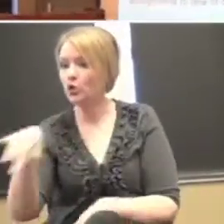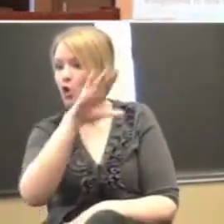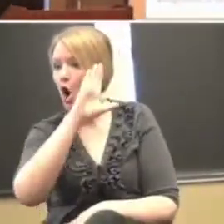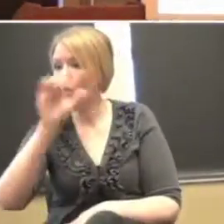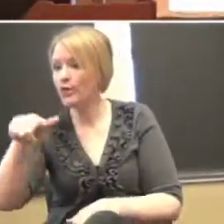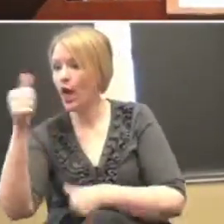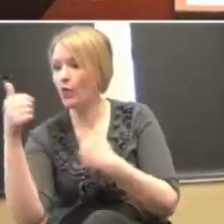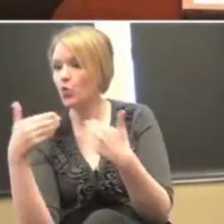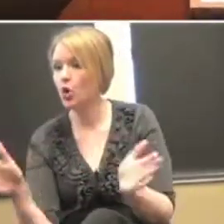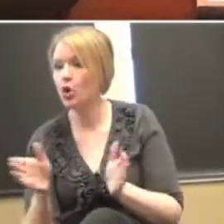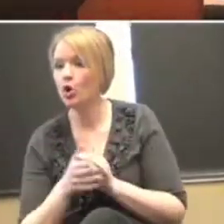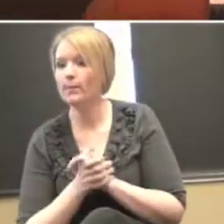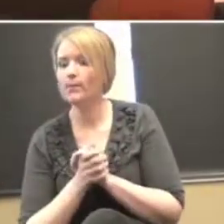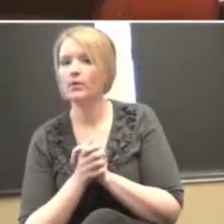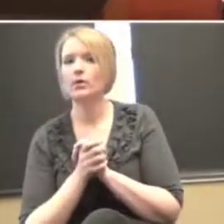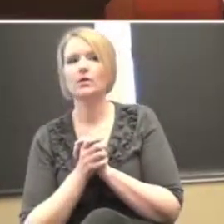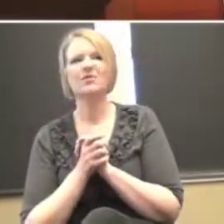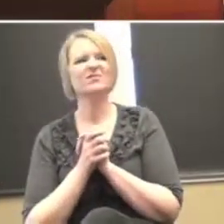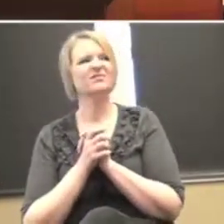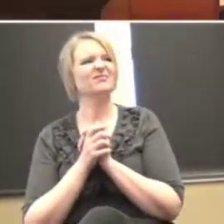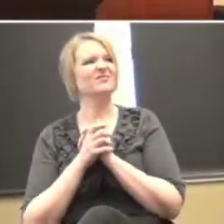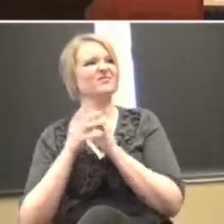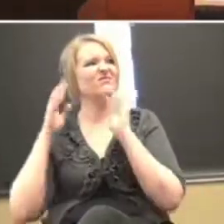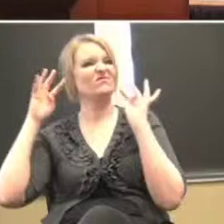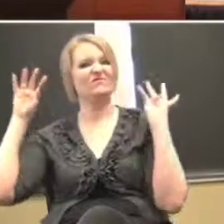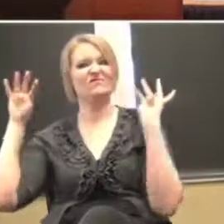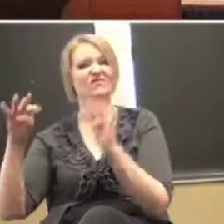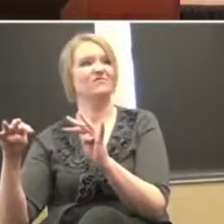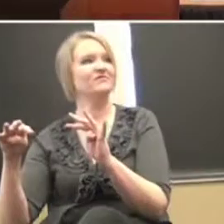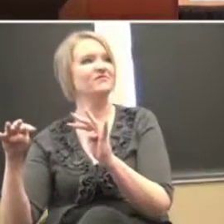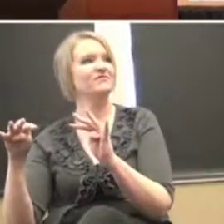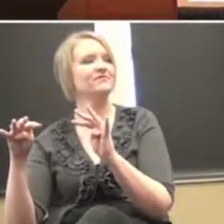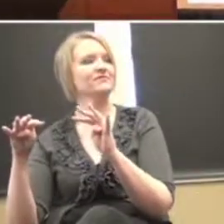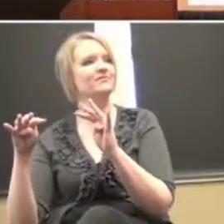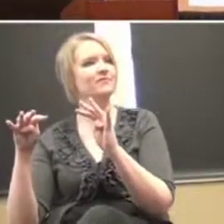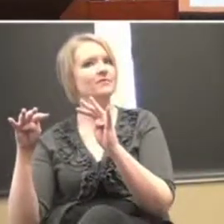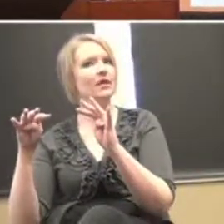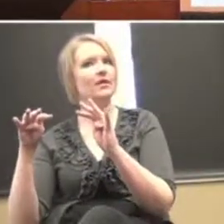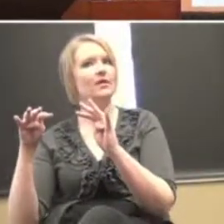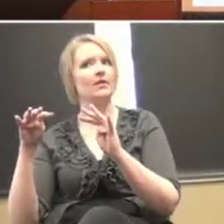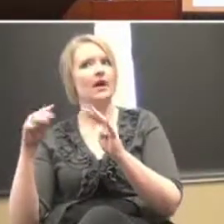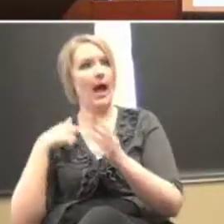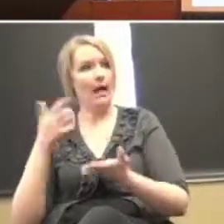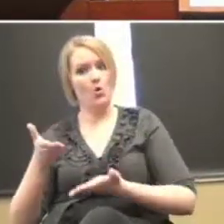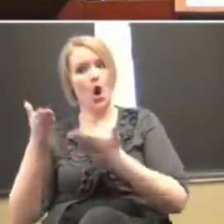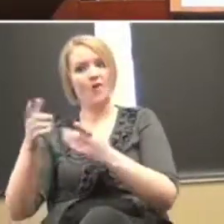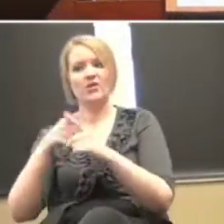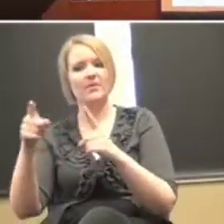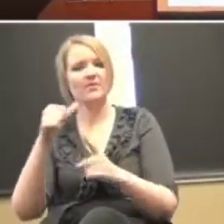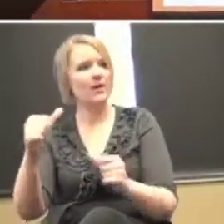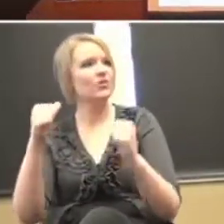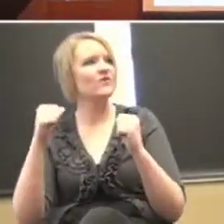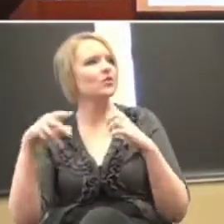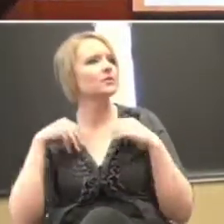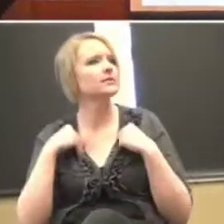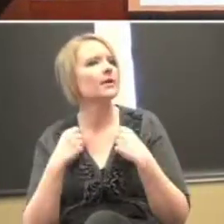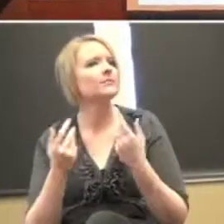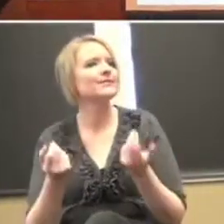in the other room? Okay and lo and behold I'm offering it but the kid's not taking it